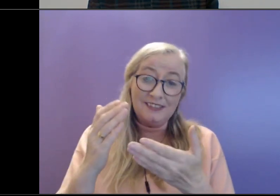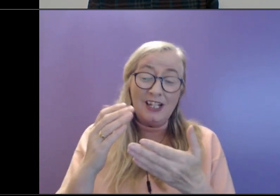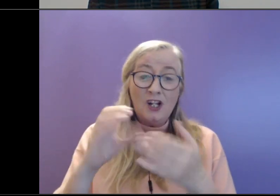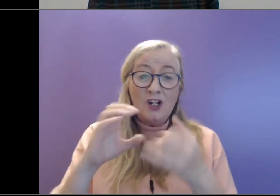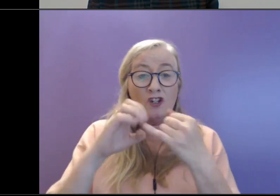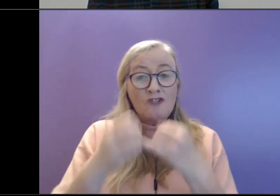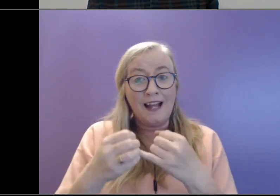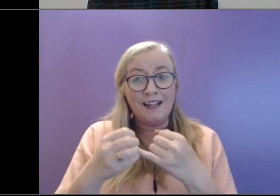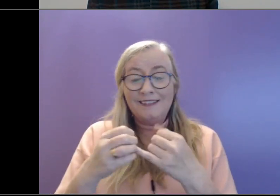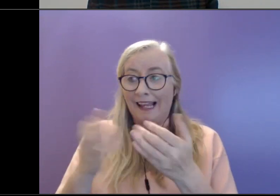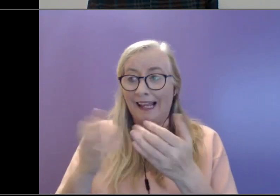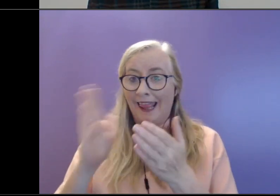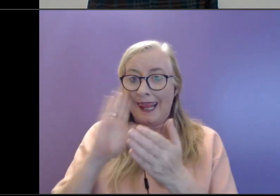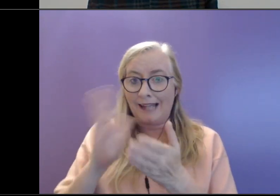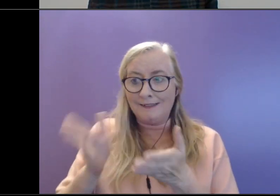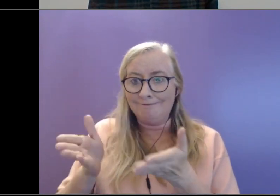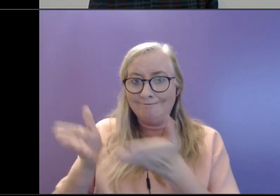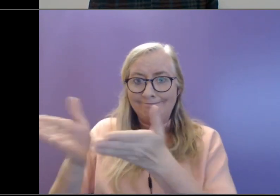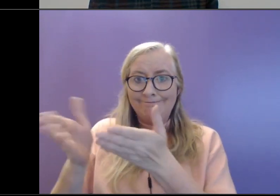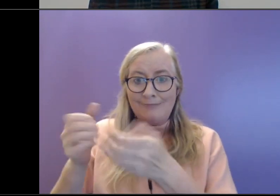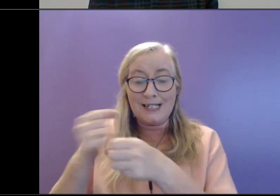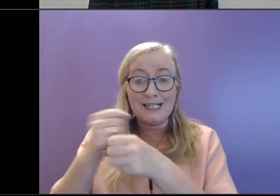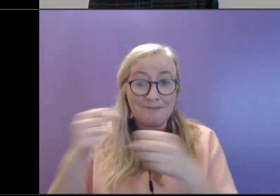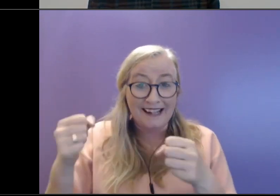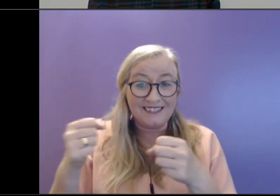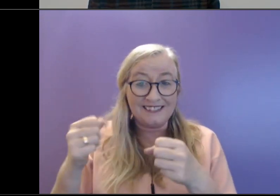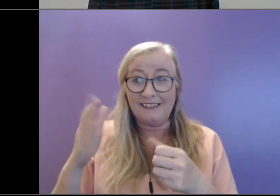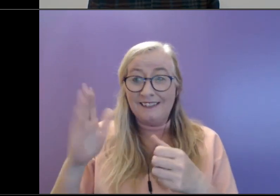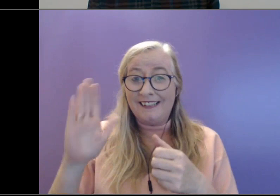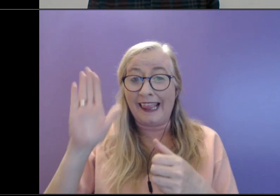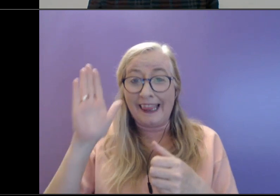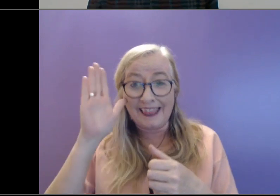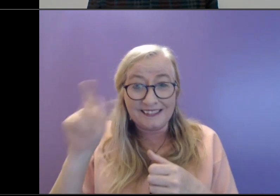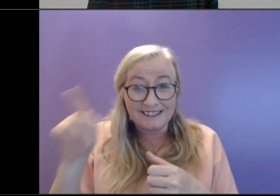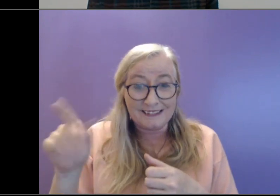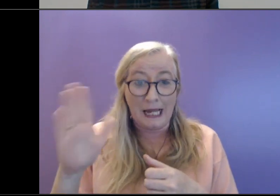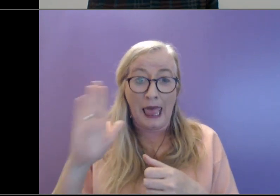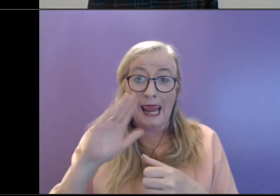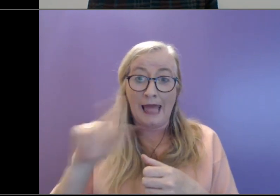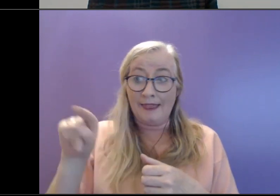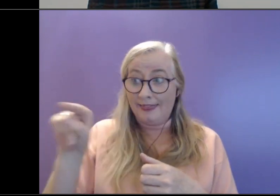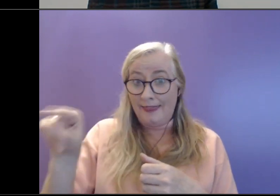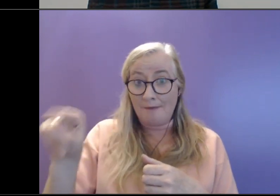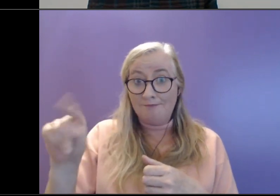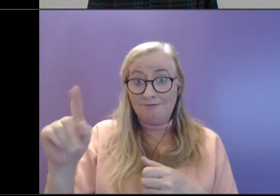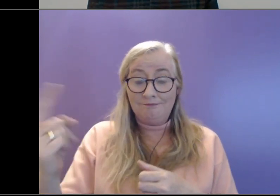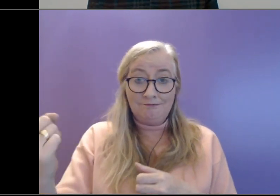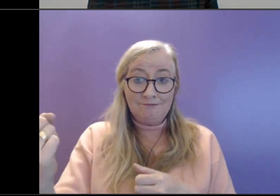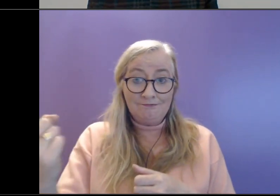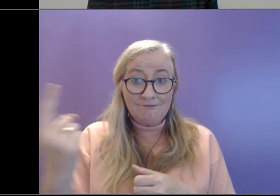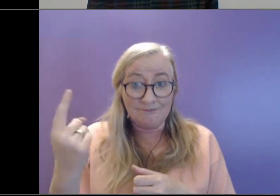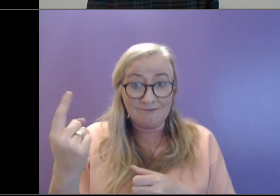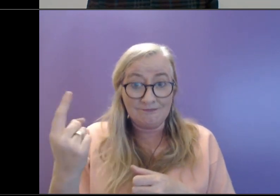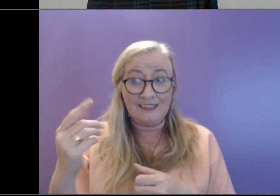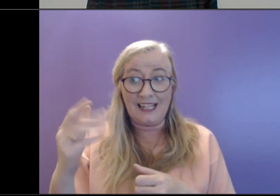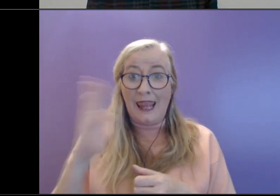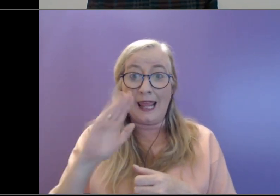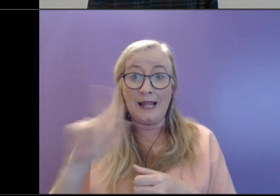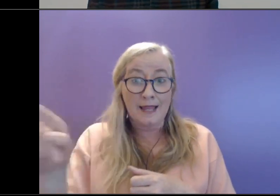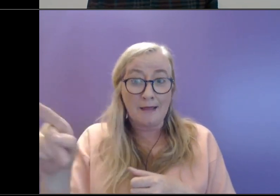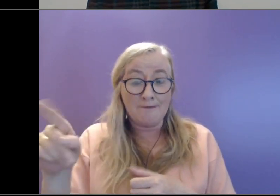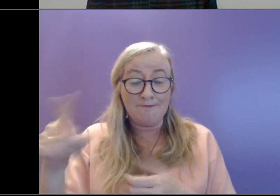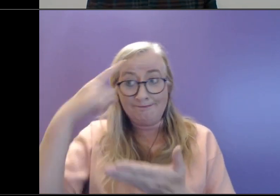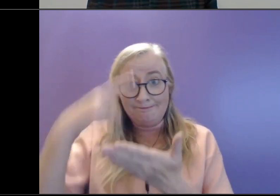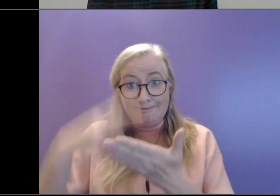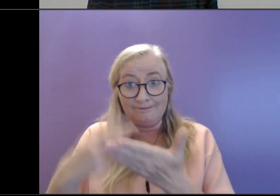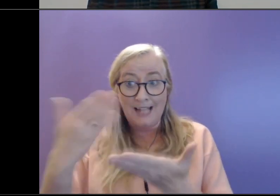create space and trying to listen and trying to allow them to come to the kind of solution. And all of these things